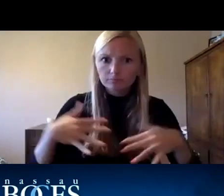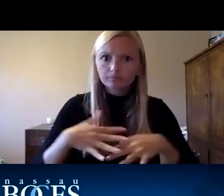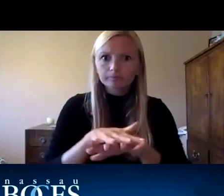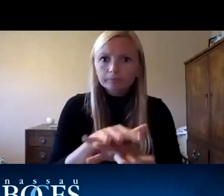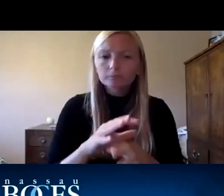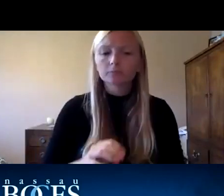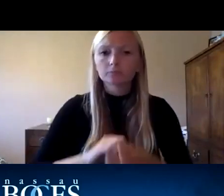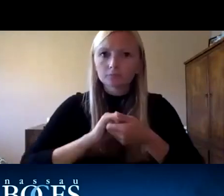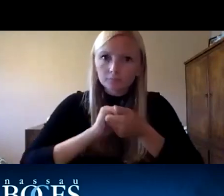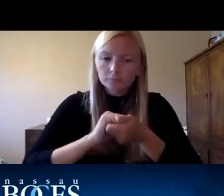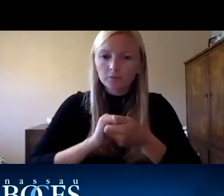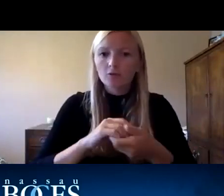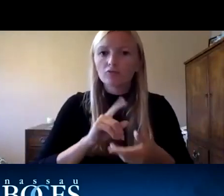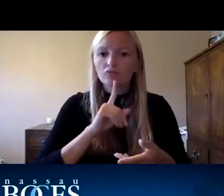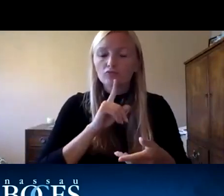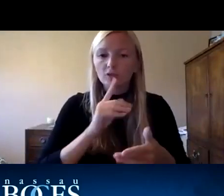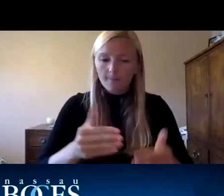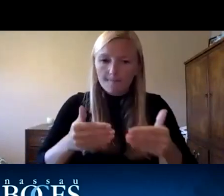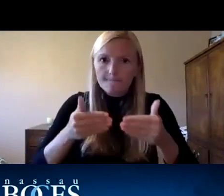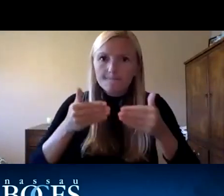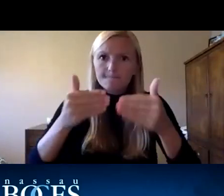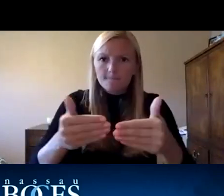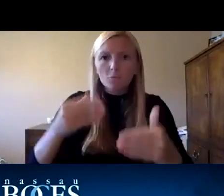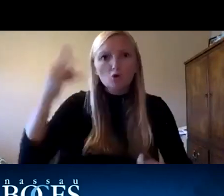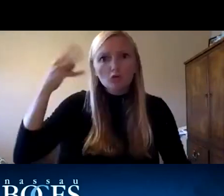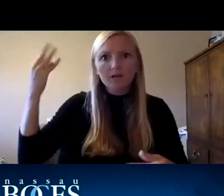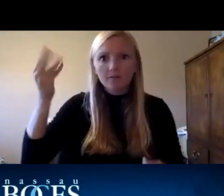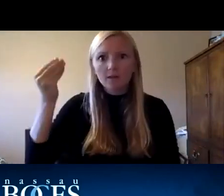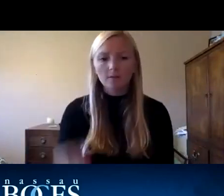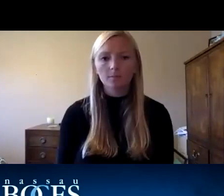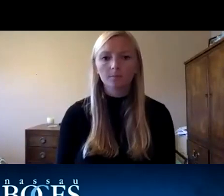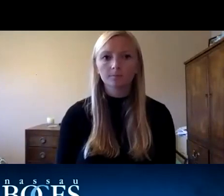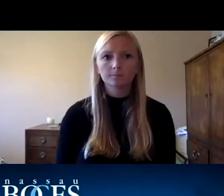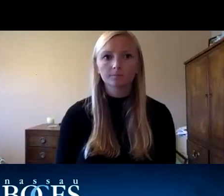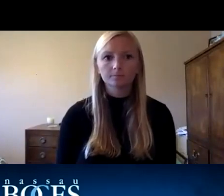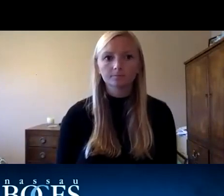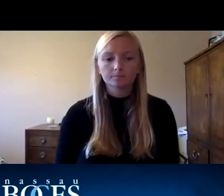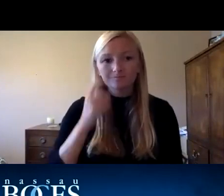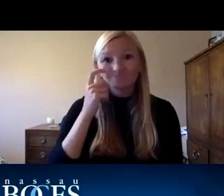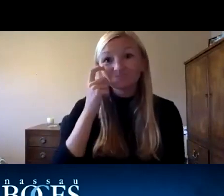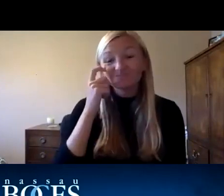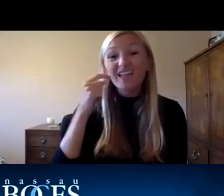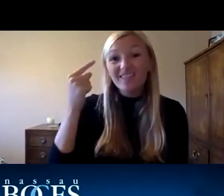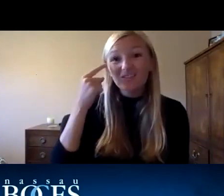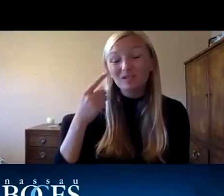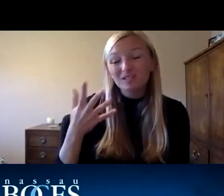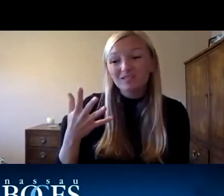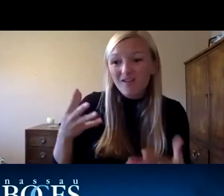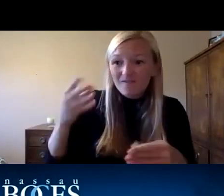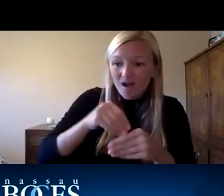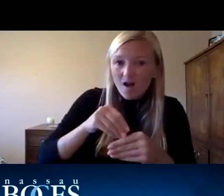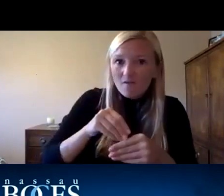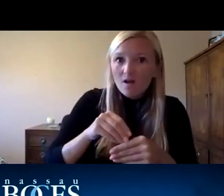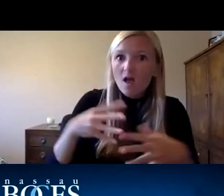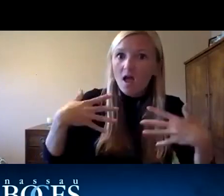what's going to really push us to that next level of creative thinking and i think we really have to integrate wellness and health into our